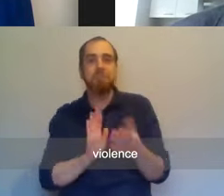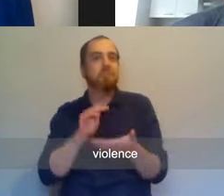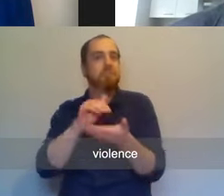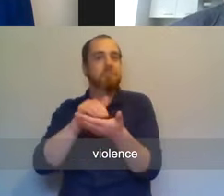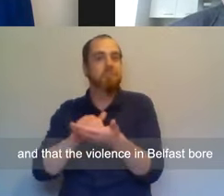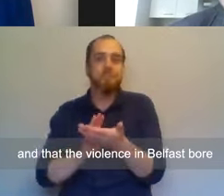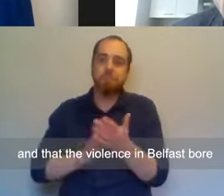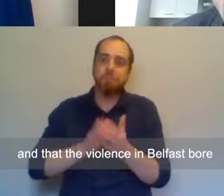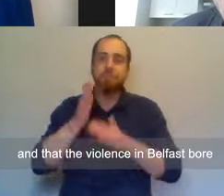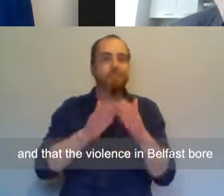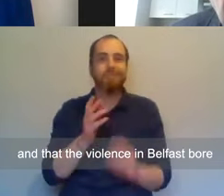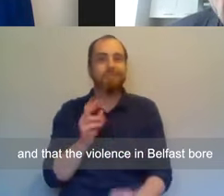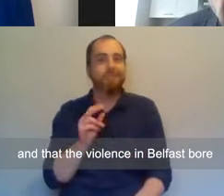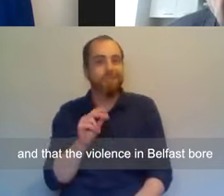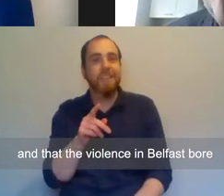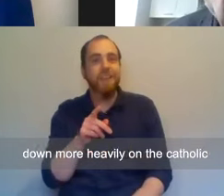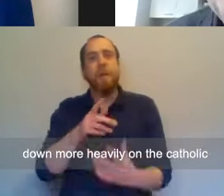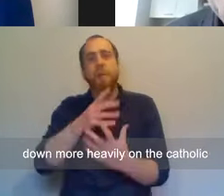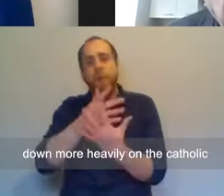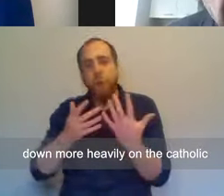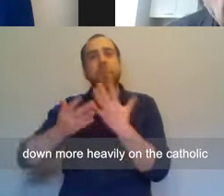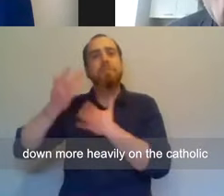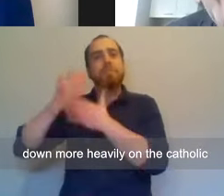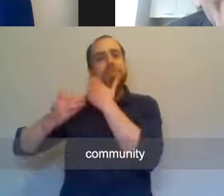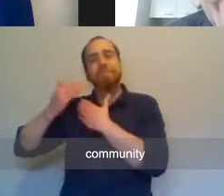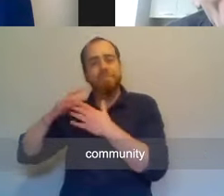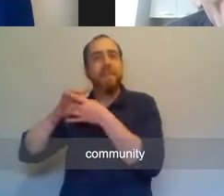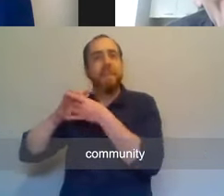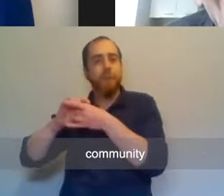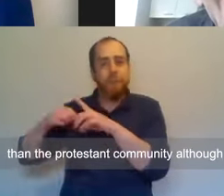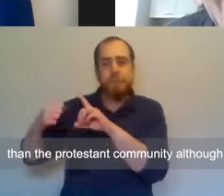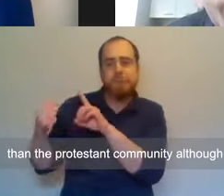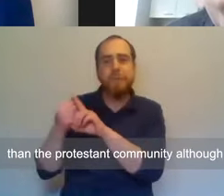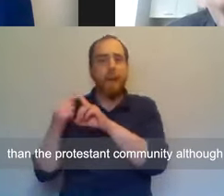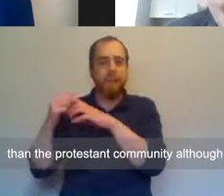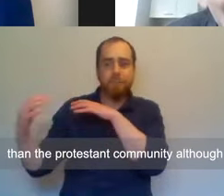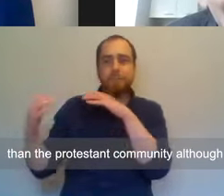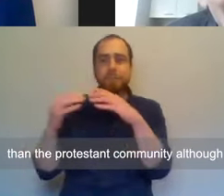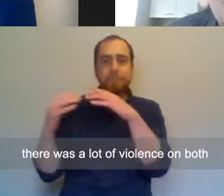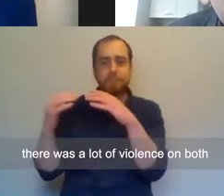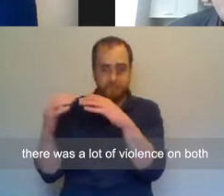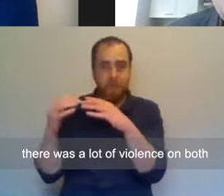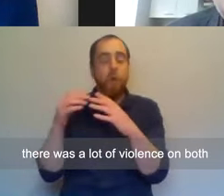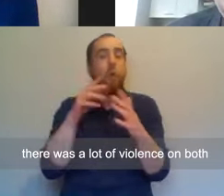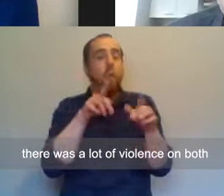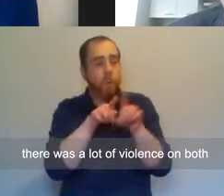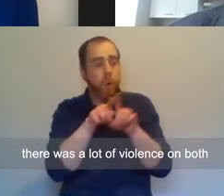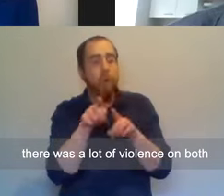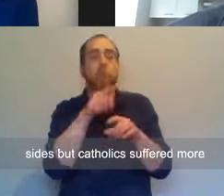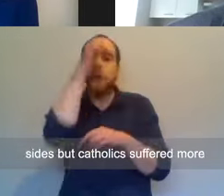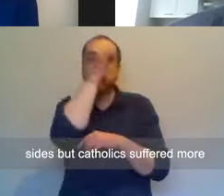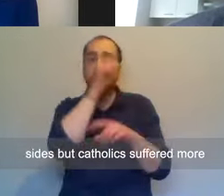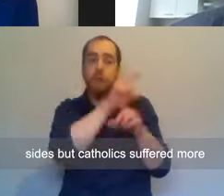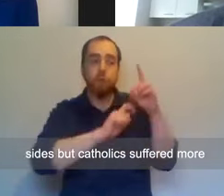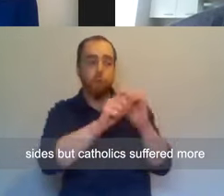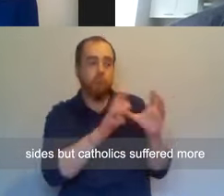violence and that the violence in Belfast bore down more heavily on the Catholic community than on the Protestant community, although there was a lot of violence on